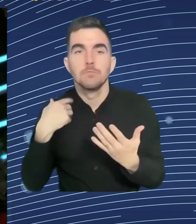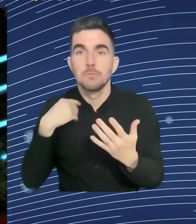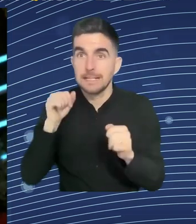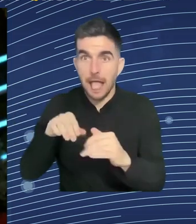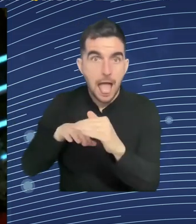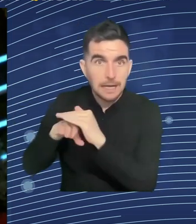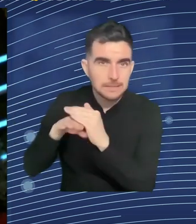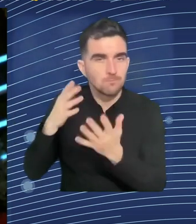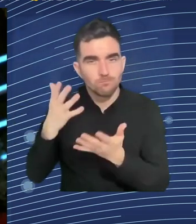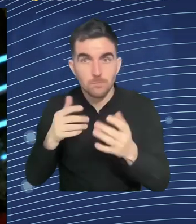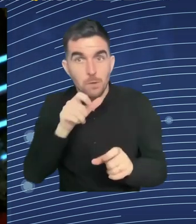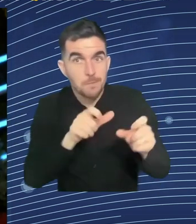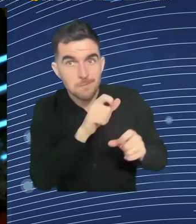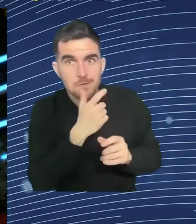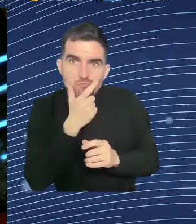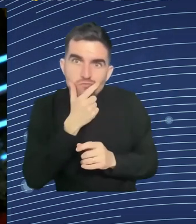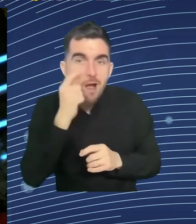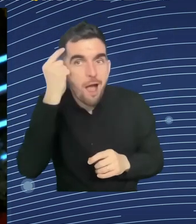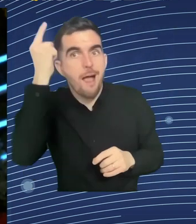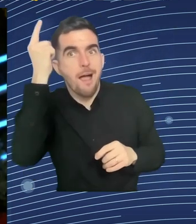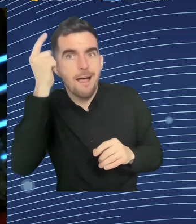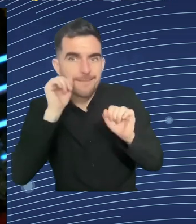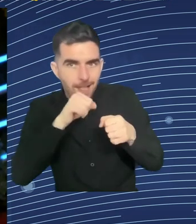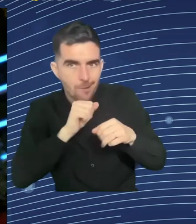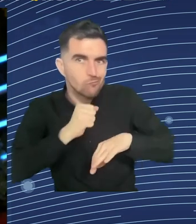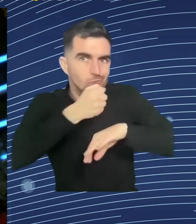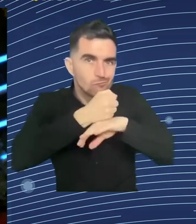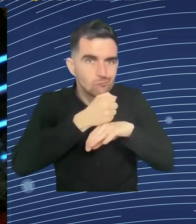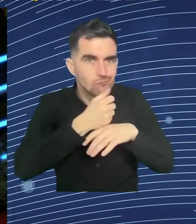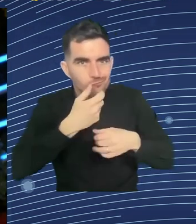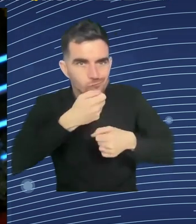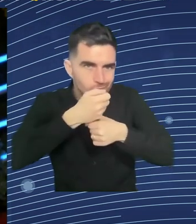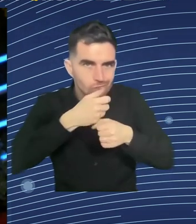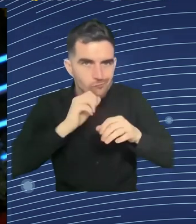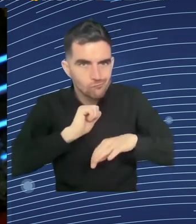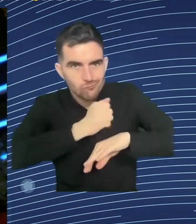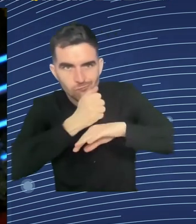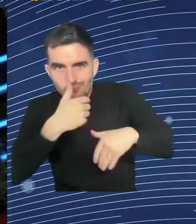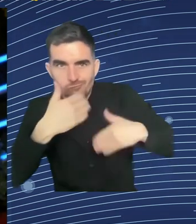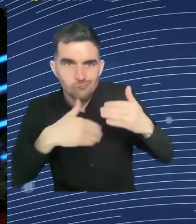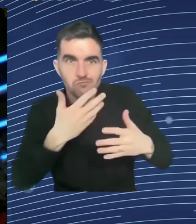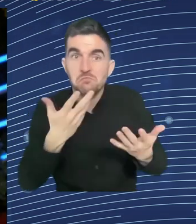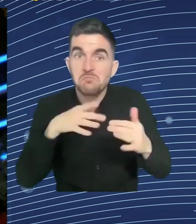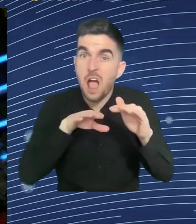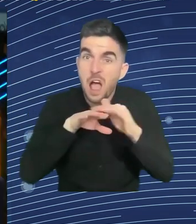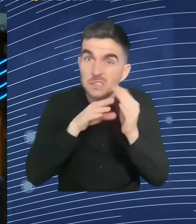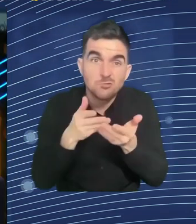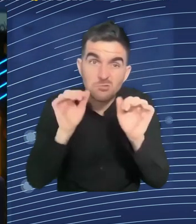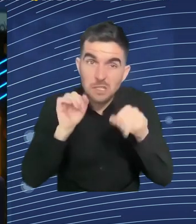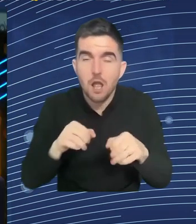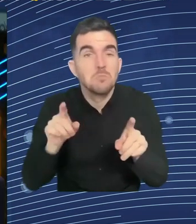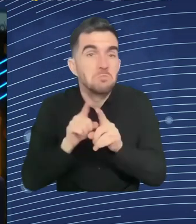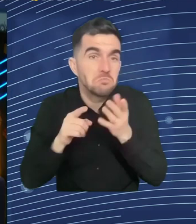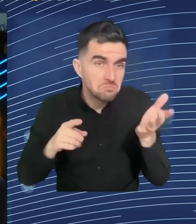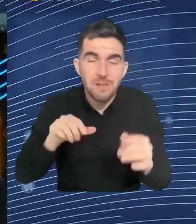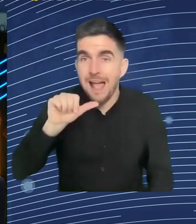There's an ability there to open up further opportunity. Thank you very much. Ladies and gentlemen, please thank